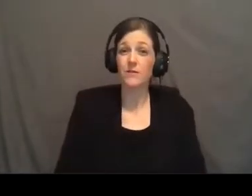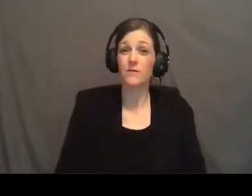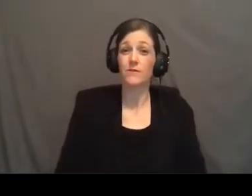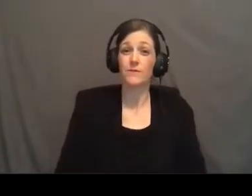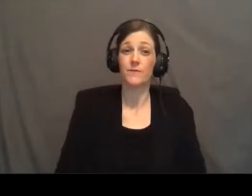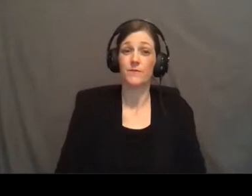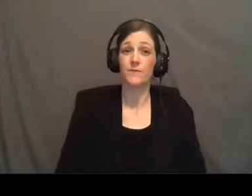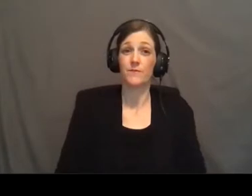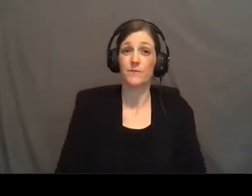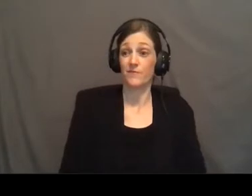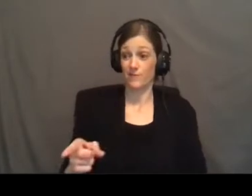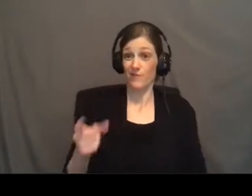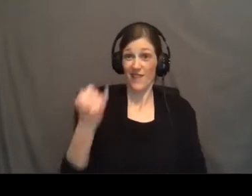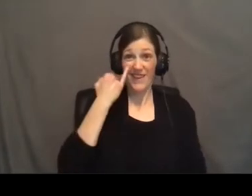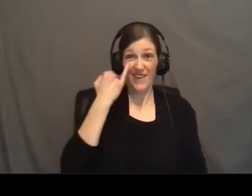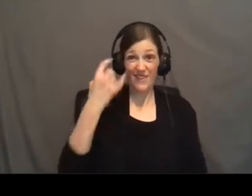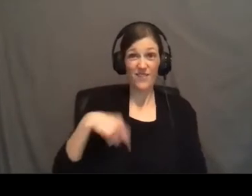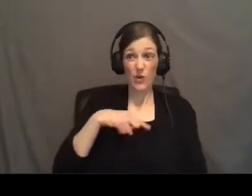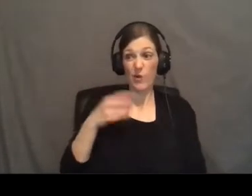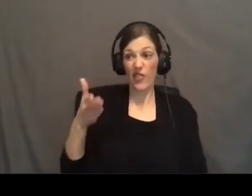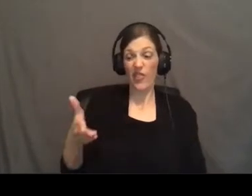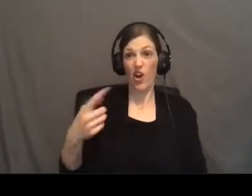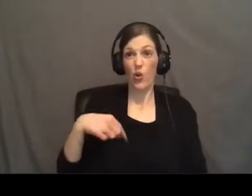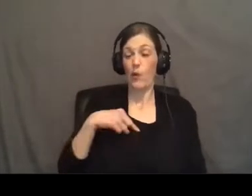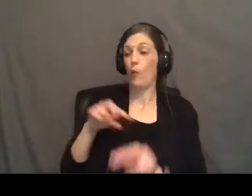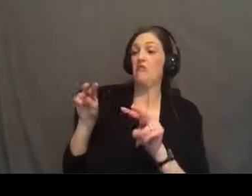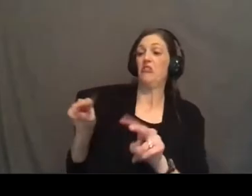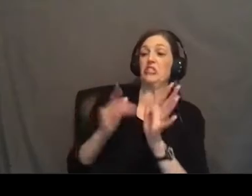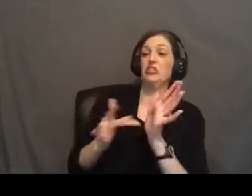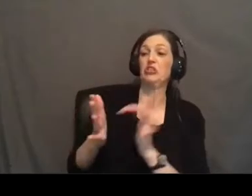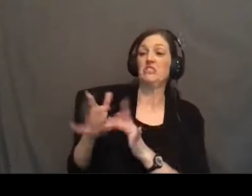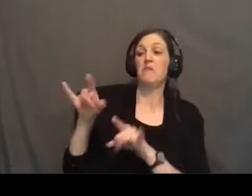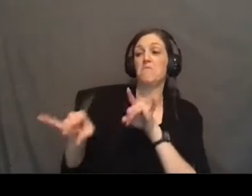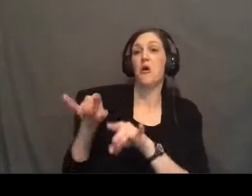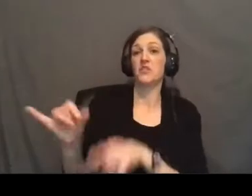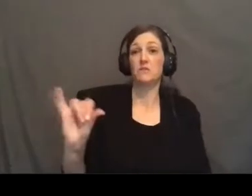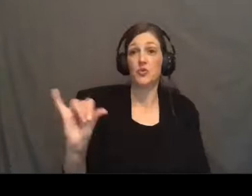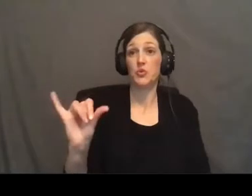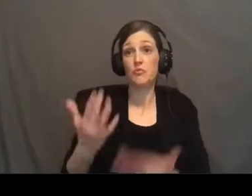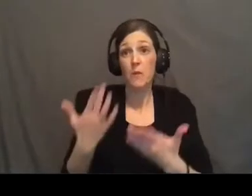who if we were there at that time would have looked at Jesus and probably mocked him as well